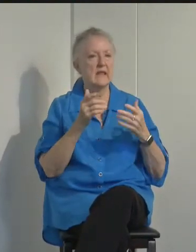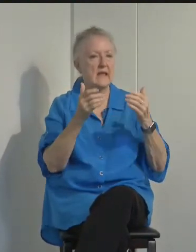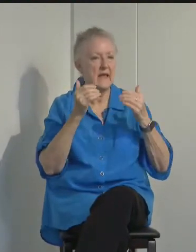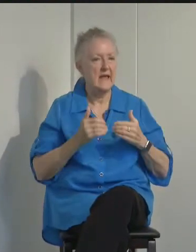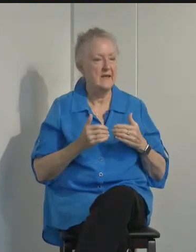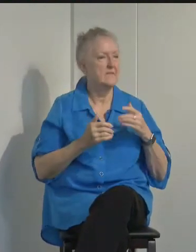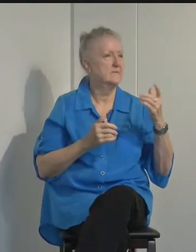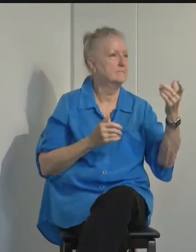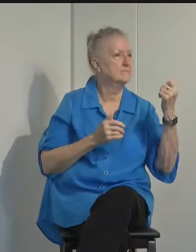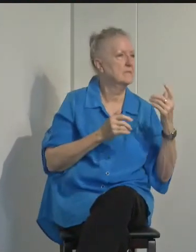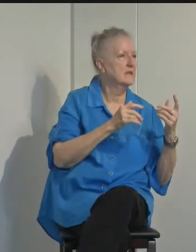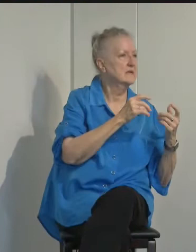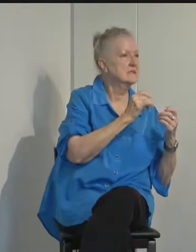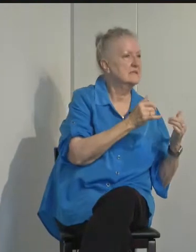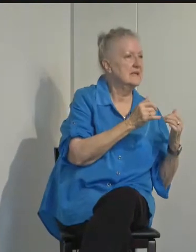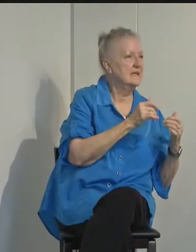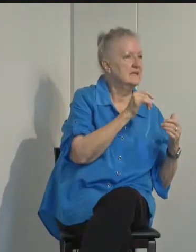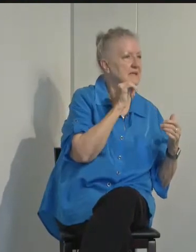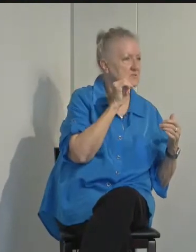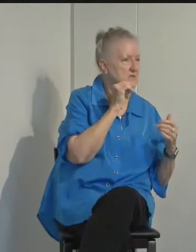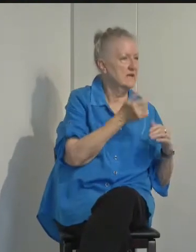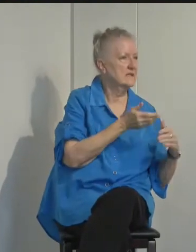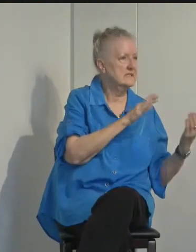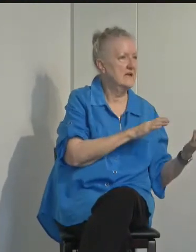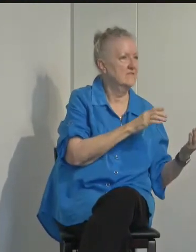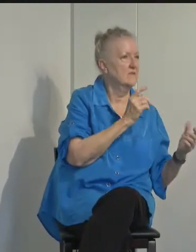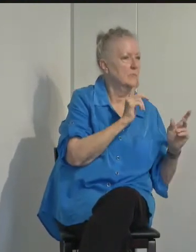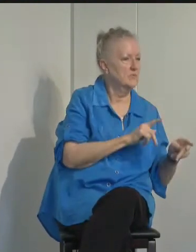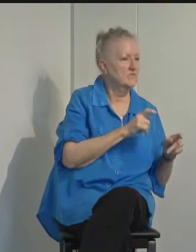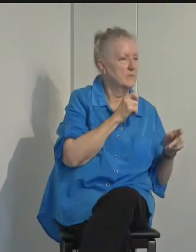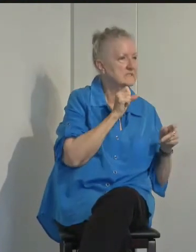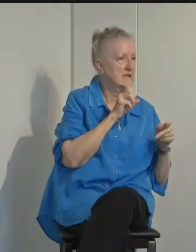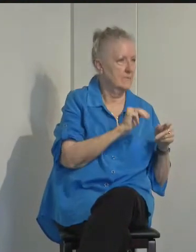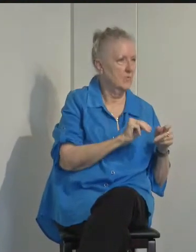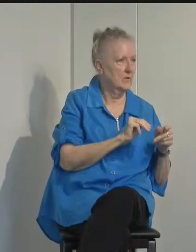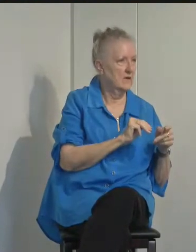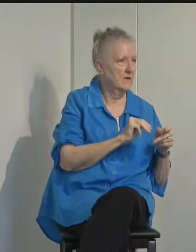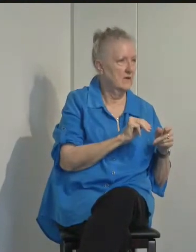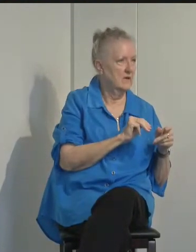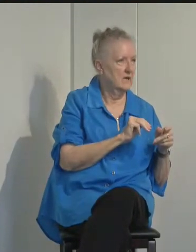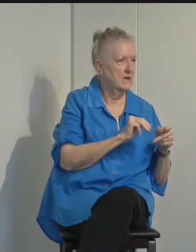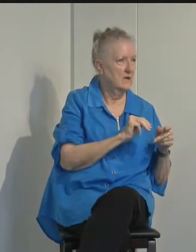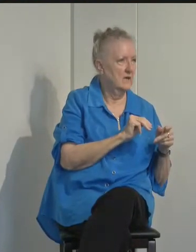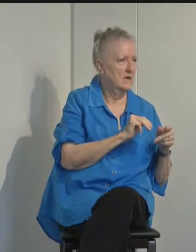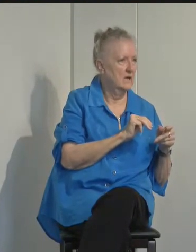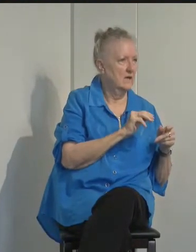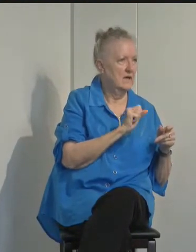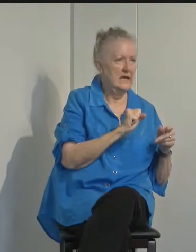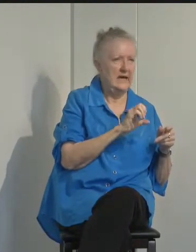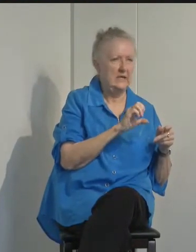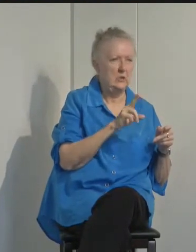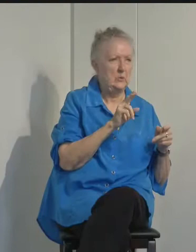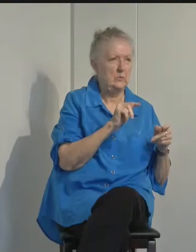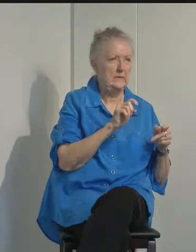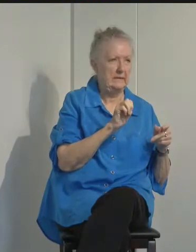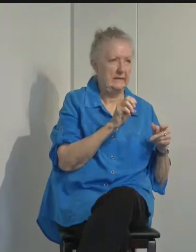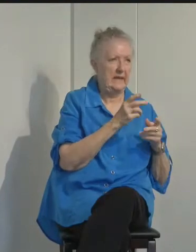yesterday, there was a death of someone from Santa Maria. Are these from the Santa Maria acute care facility?